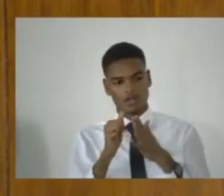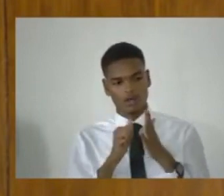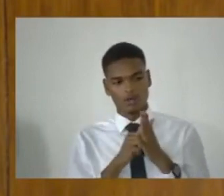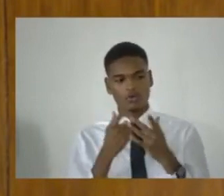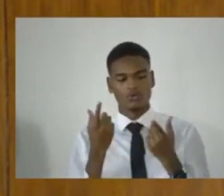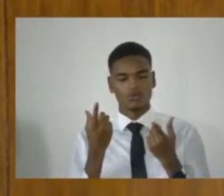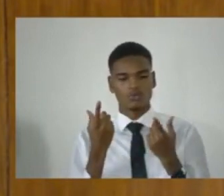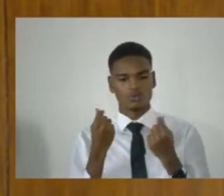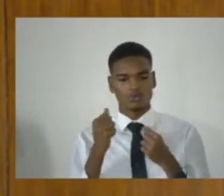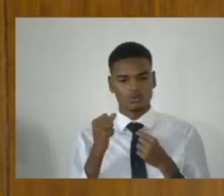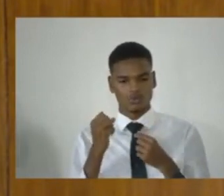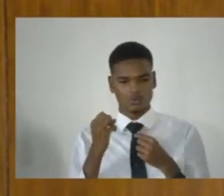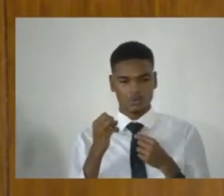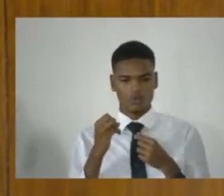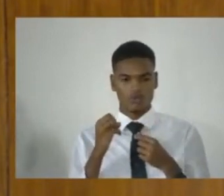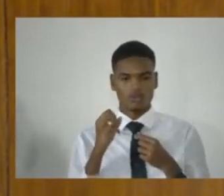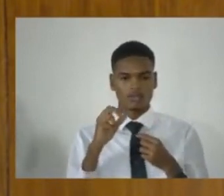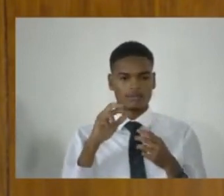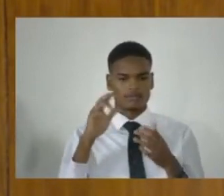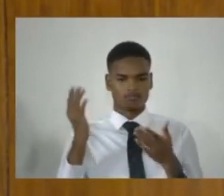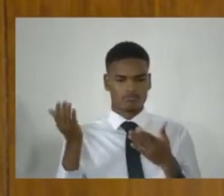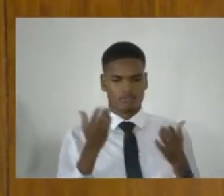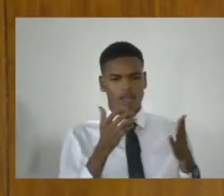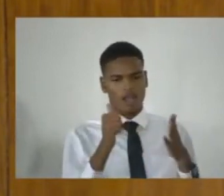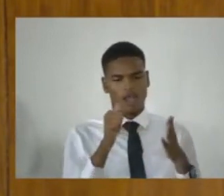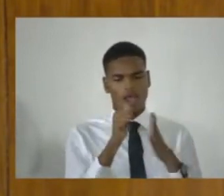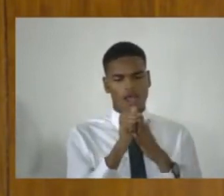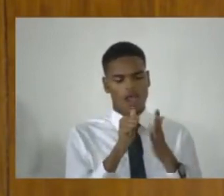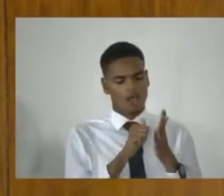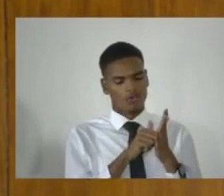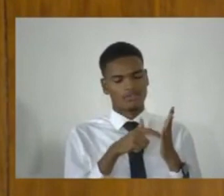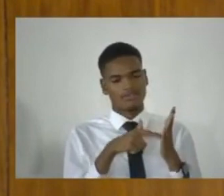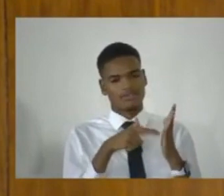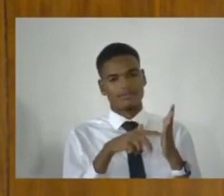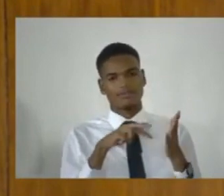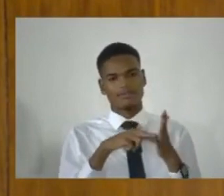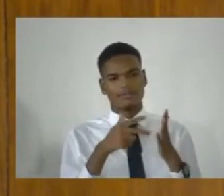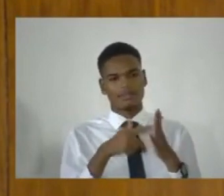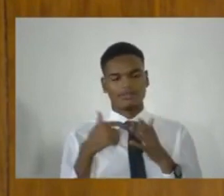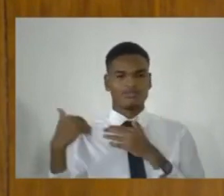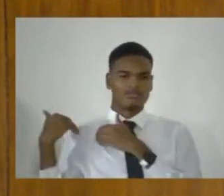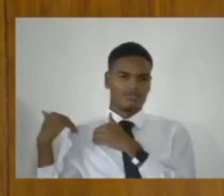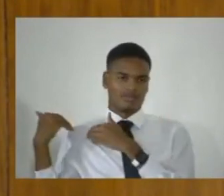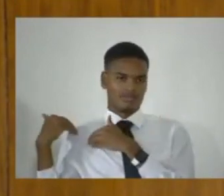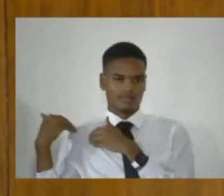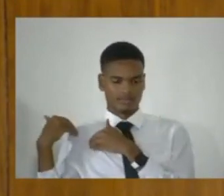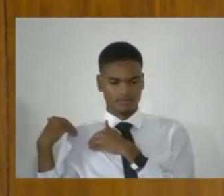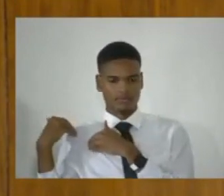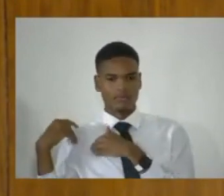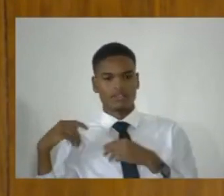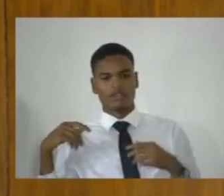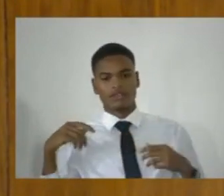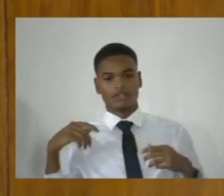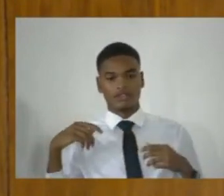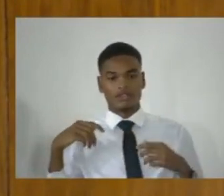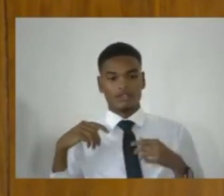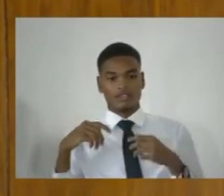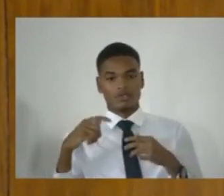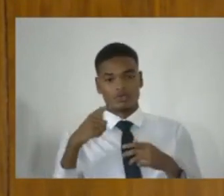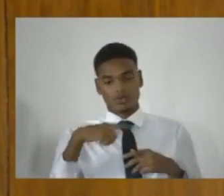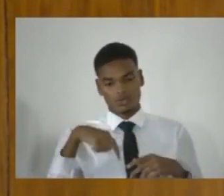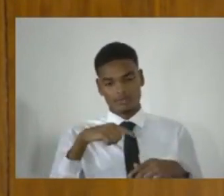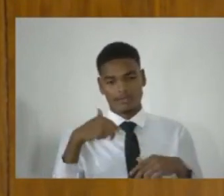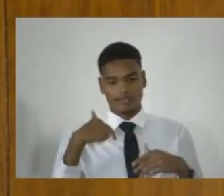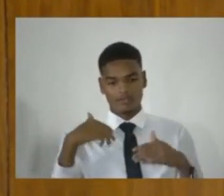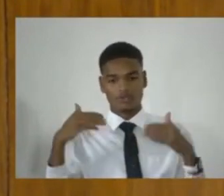And brought to account efficiently and effectively through a justice system that works.